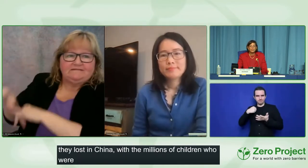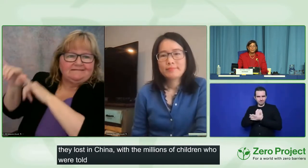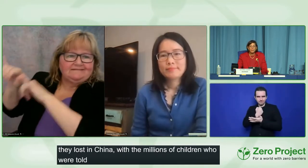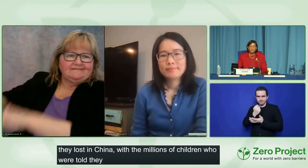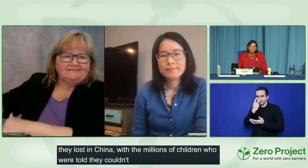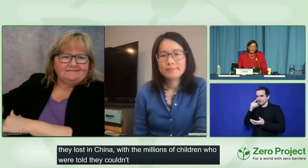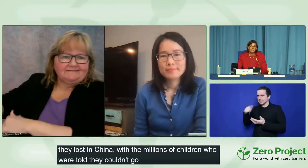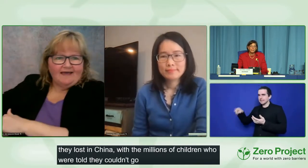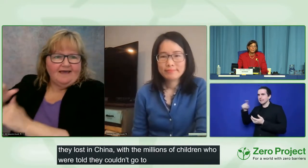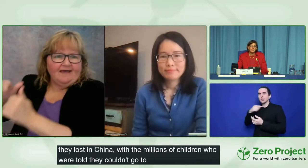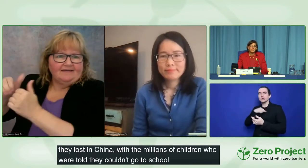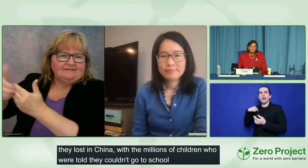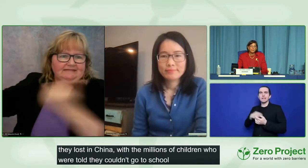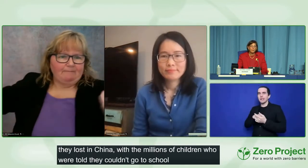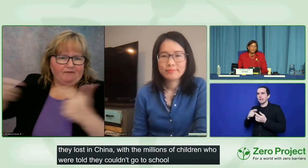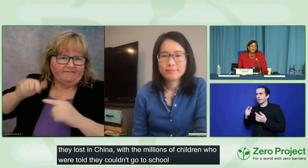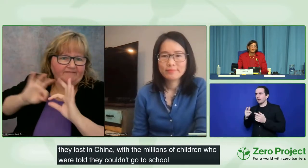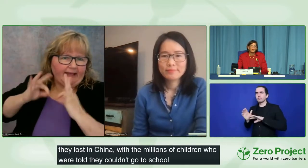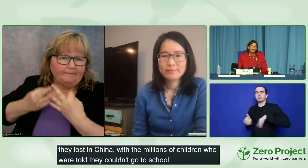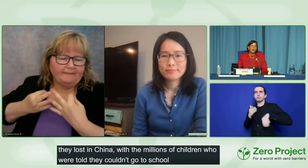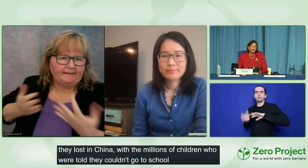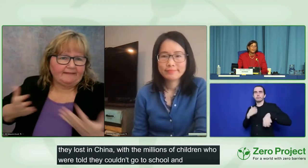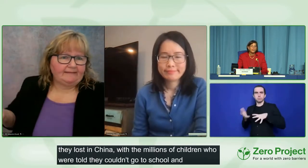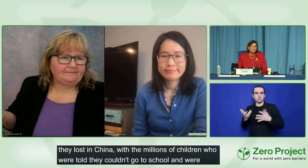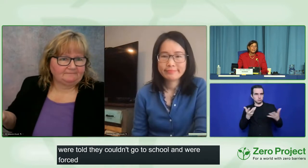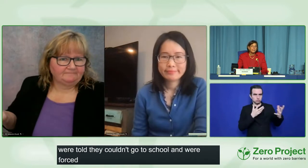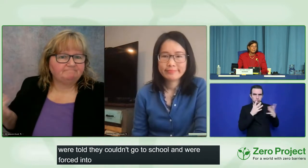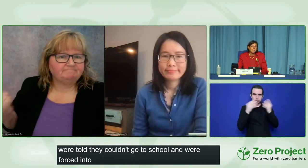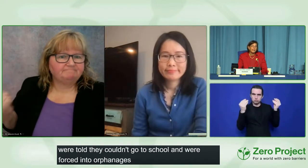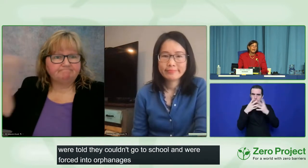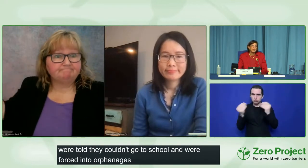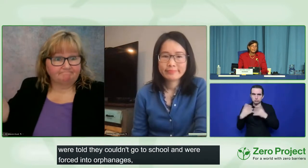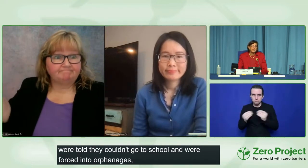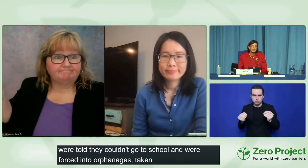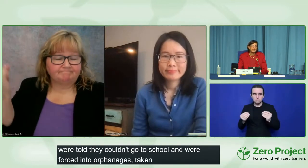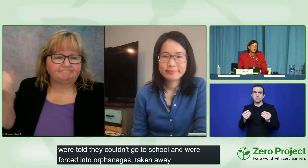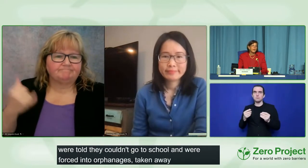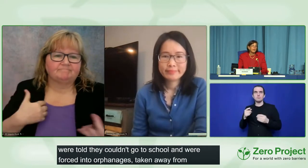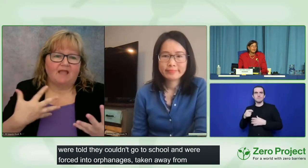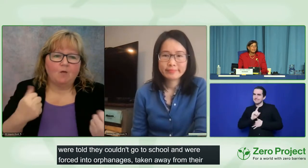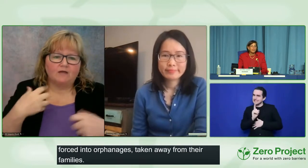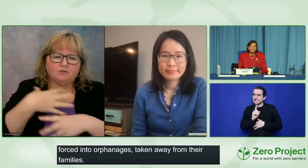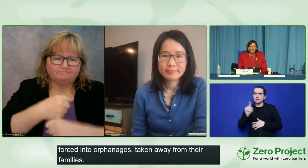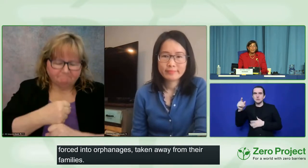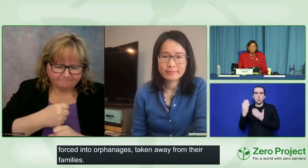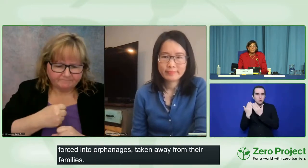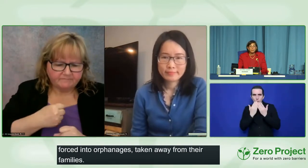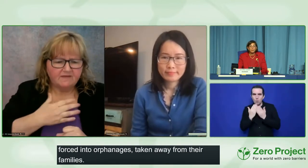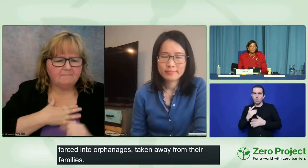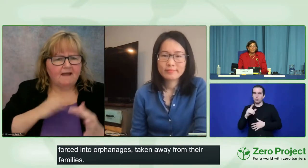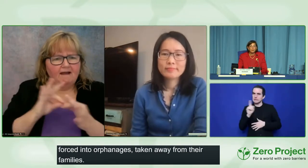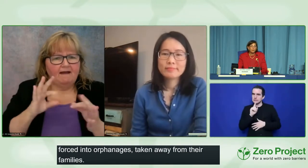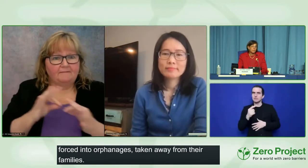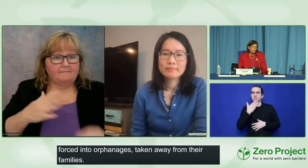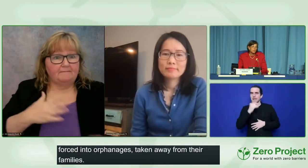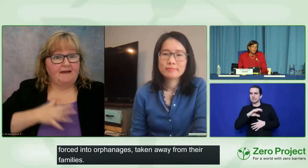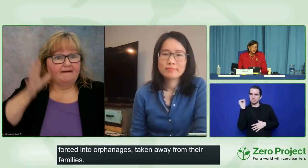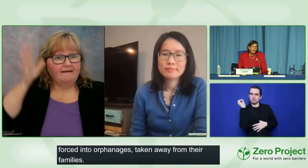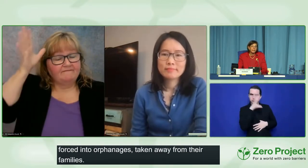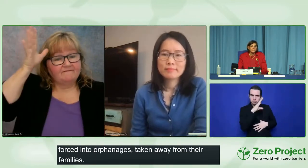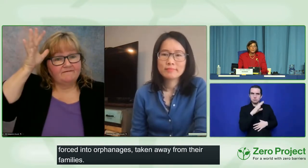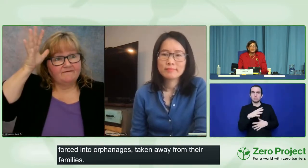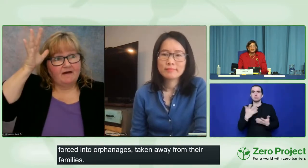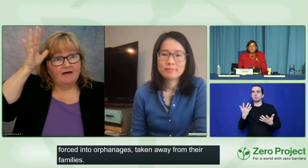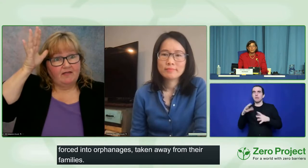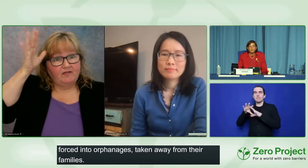away from their families. I want to sum up my comments by saying that my father was born or was